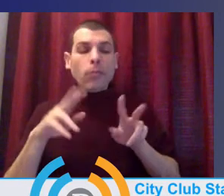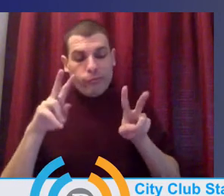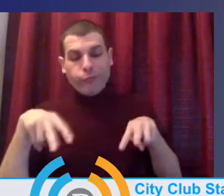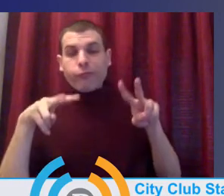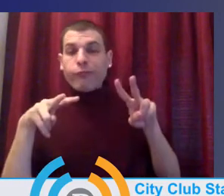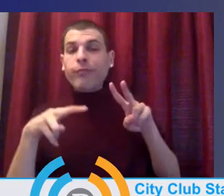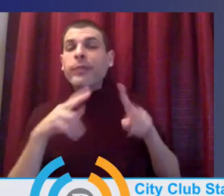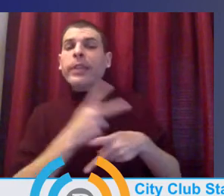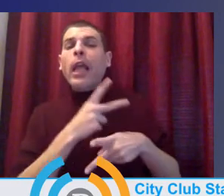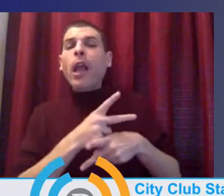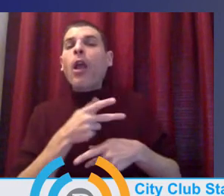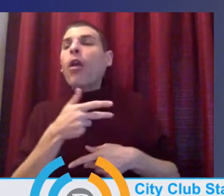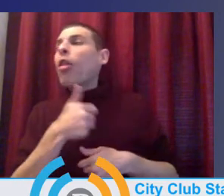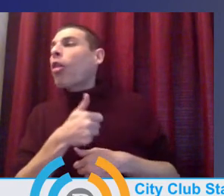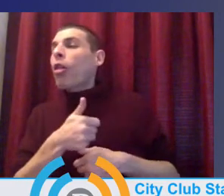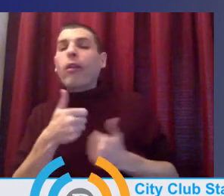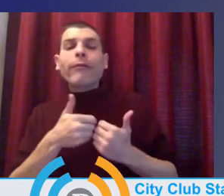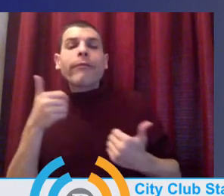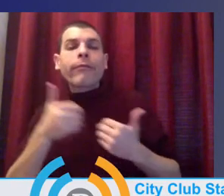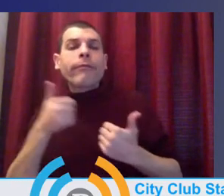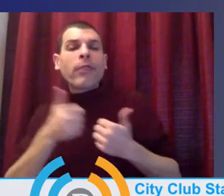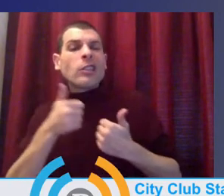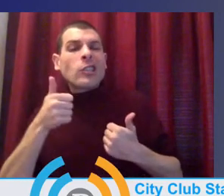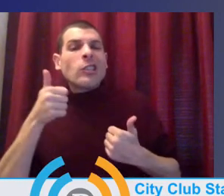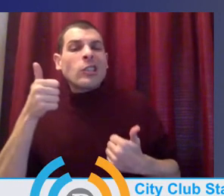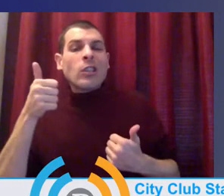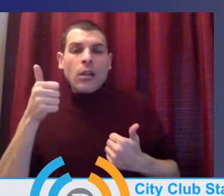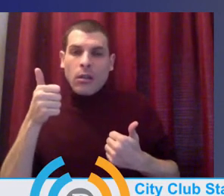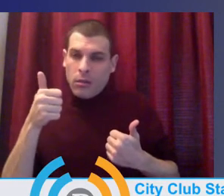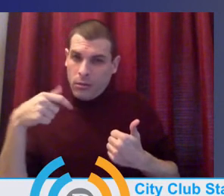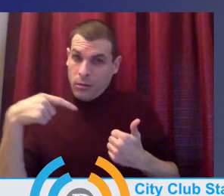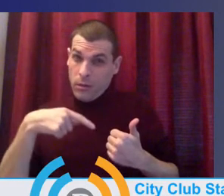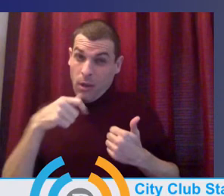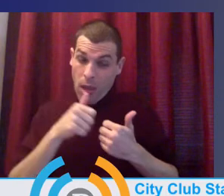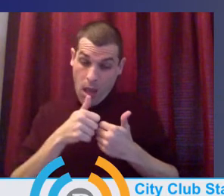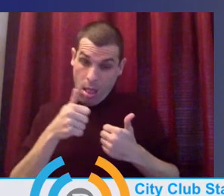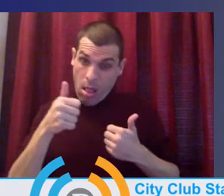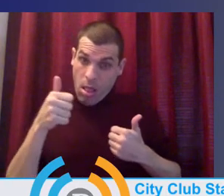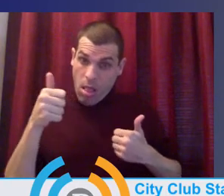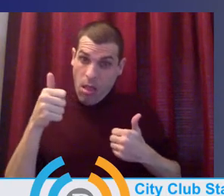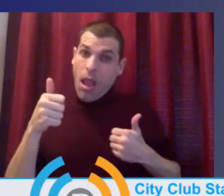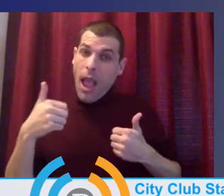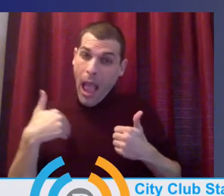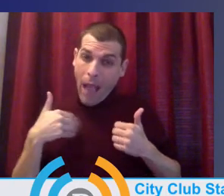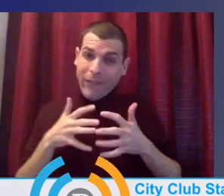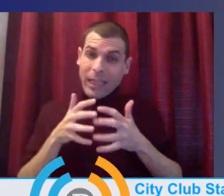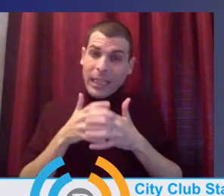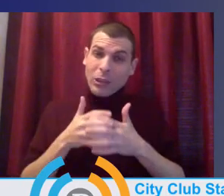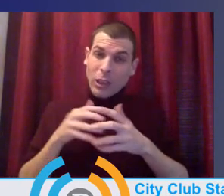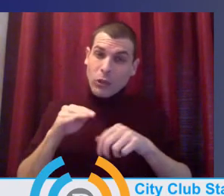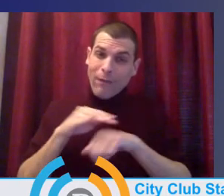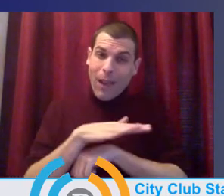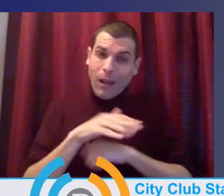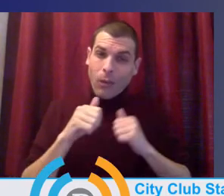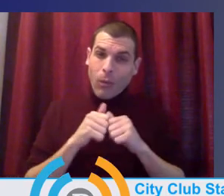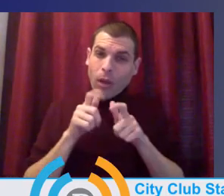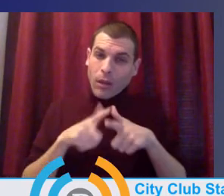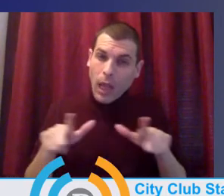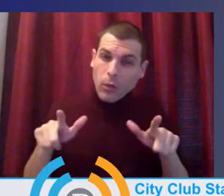of race, um, and, and, uh, language and income. So, you know, um,